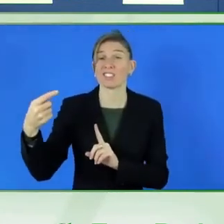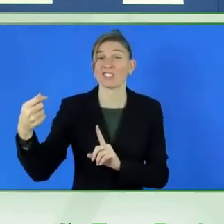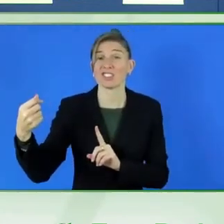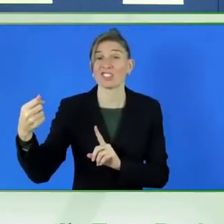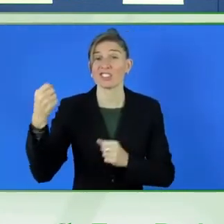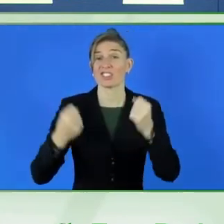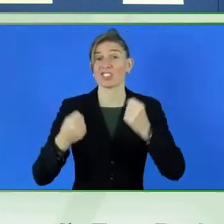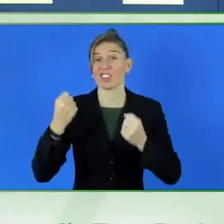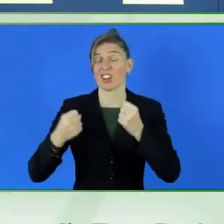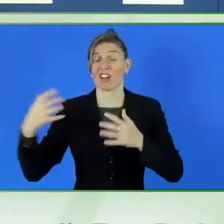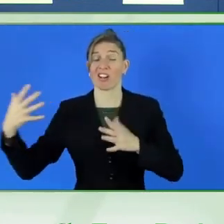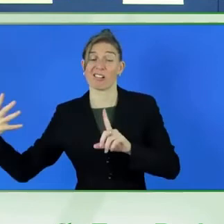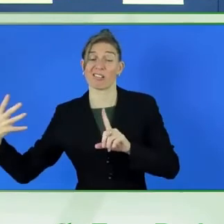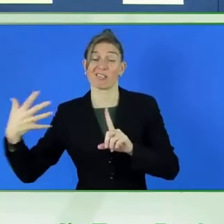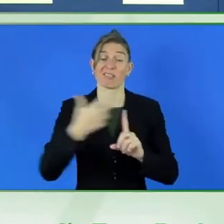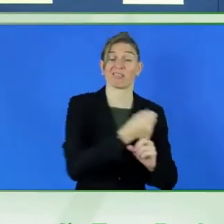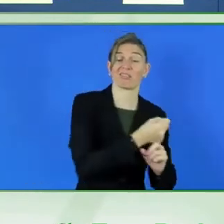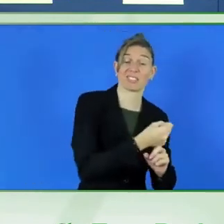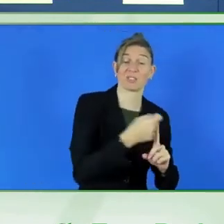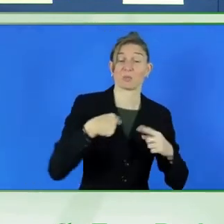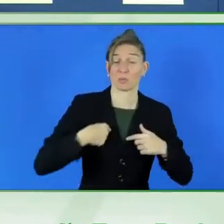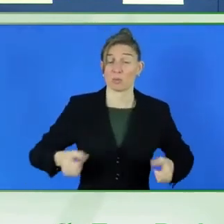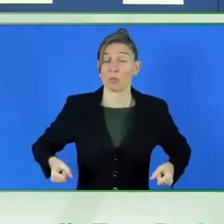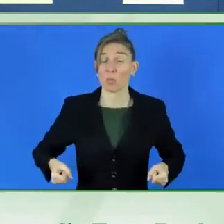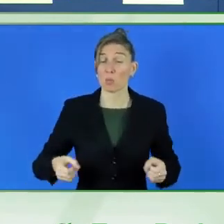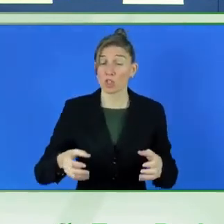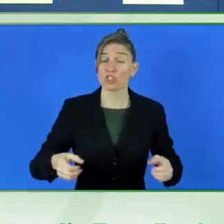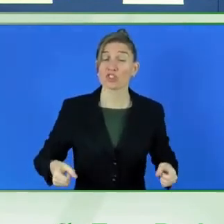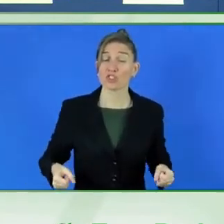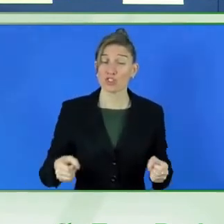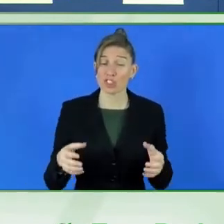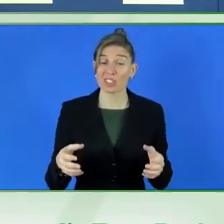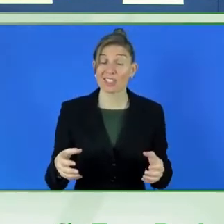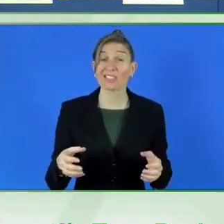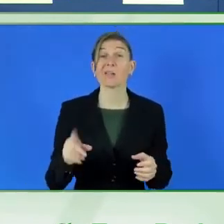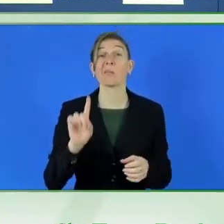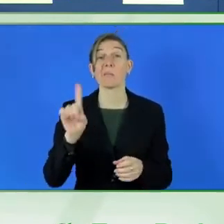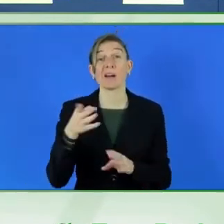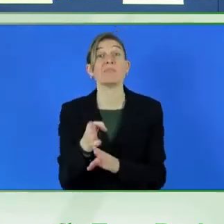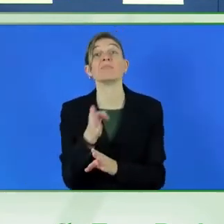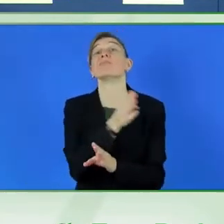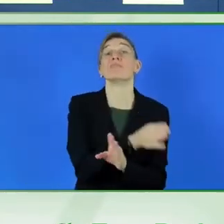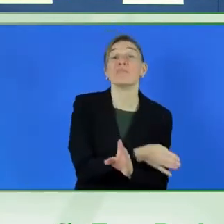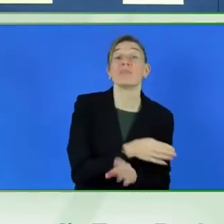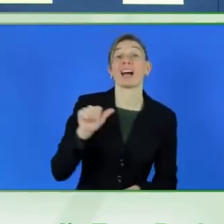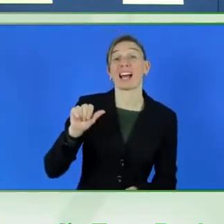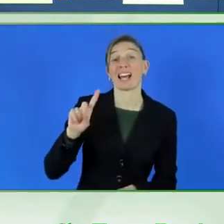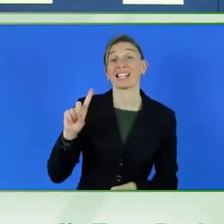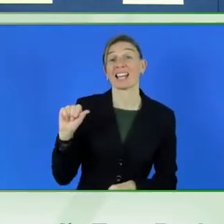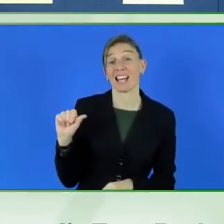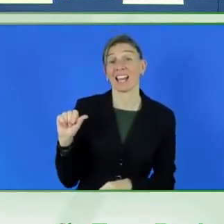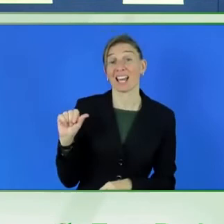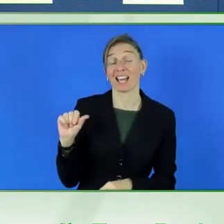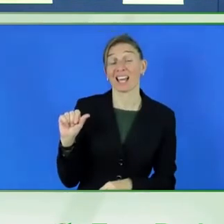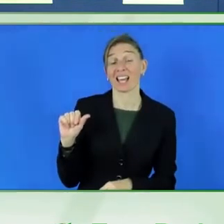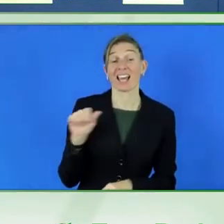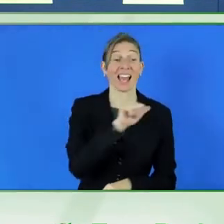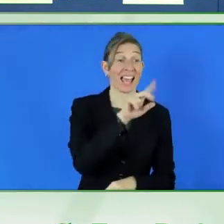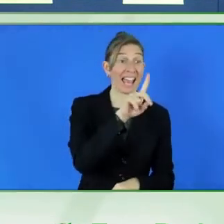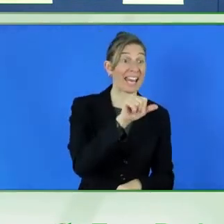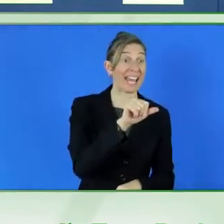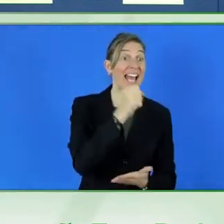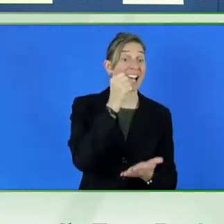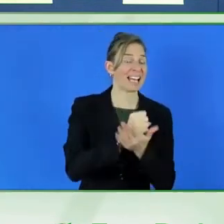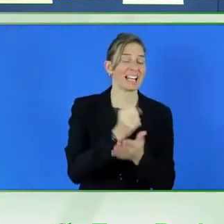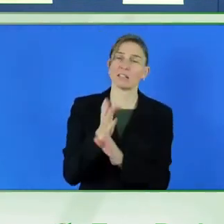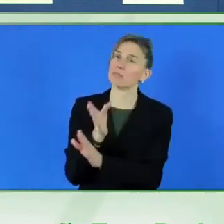colleagues on the panel. And it was before the Americans with Disabilities Act was passed. So absolutely